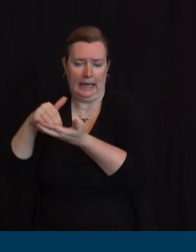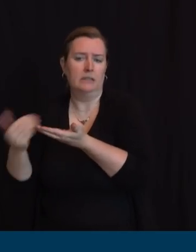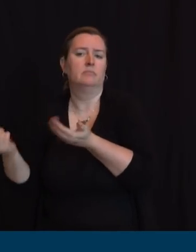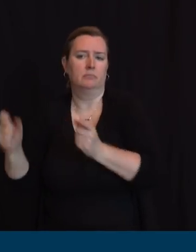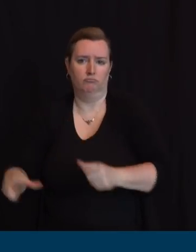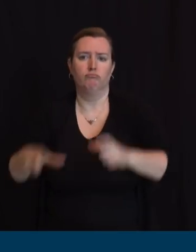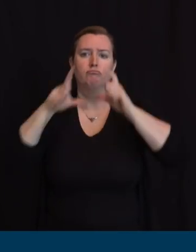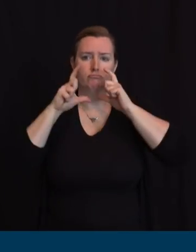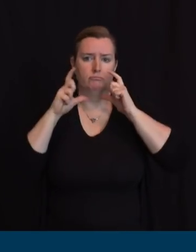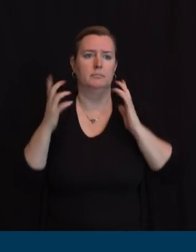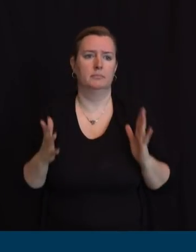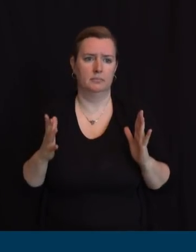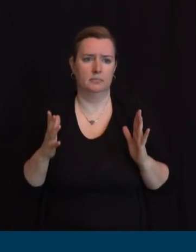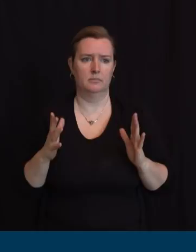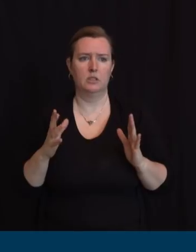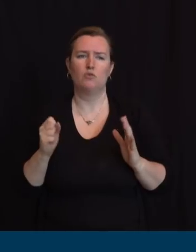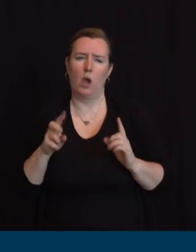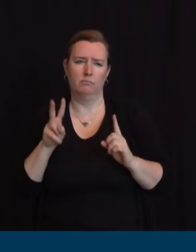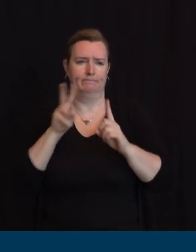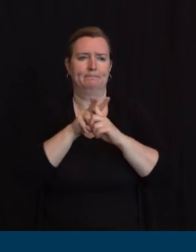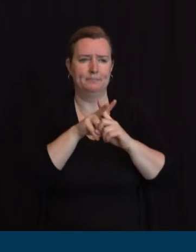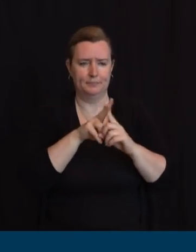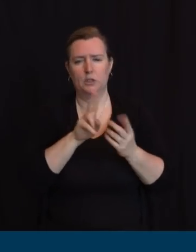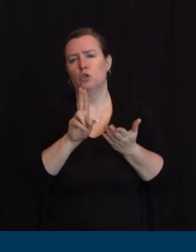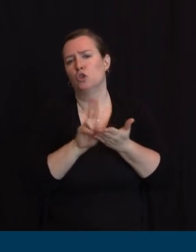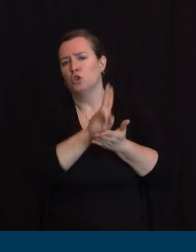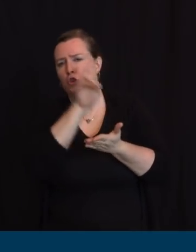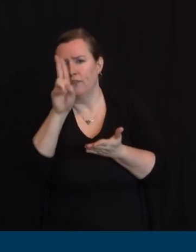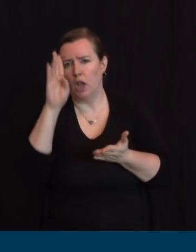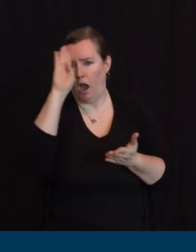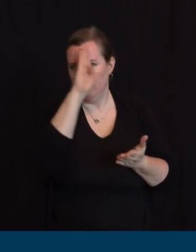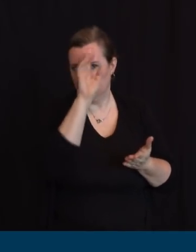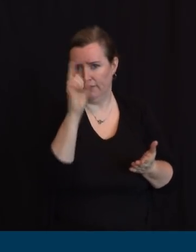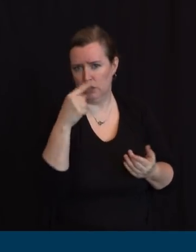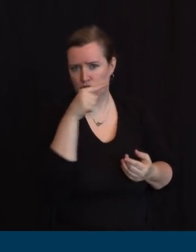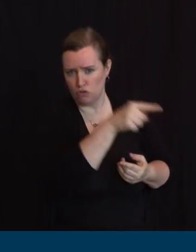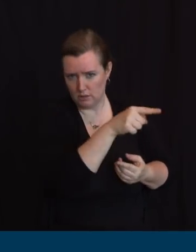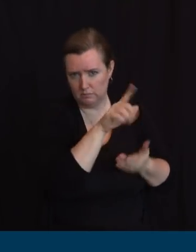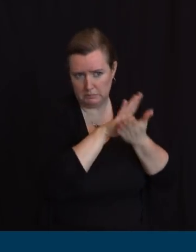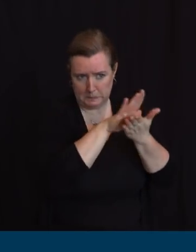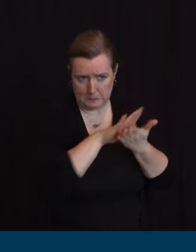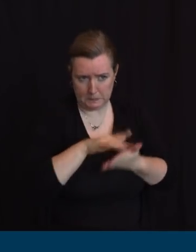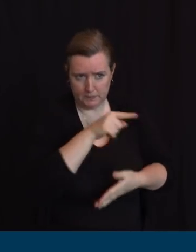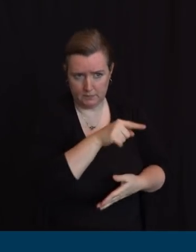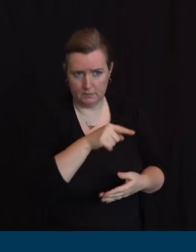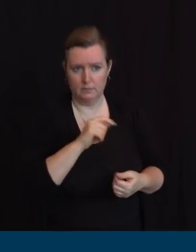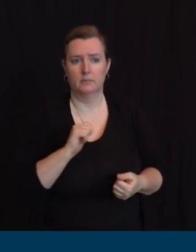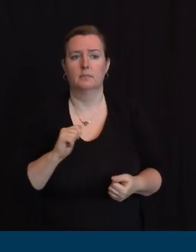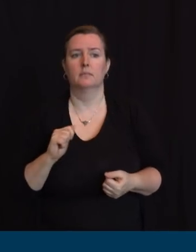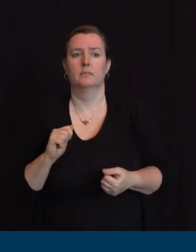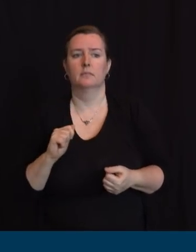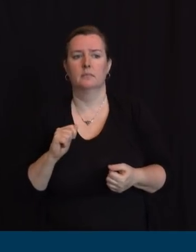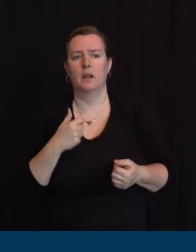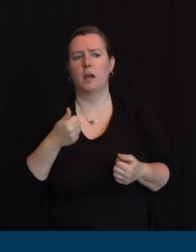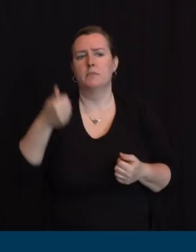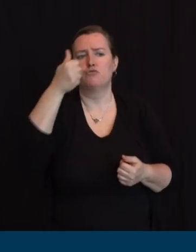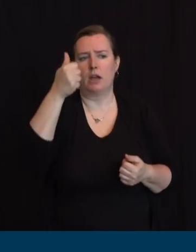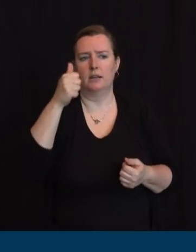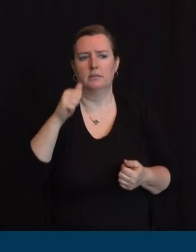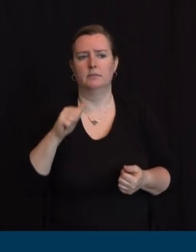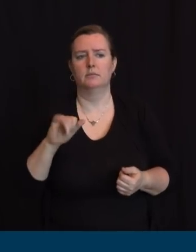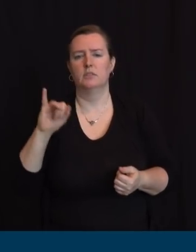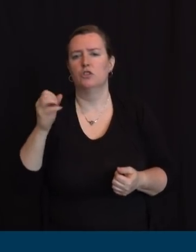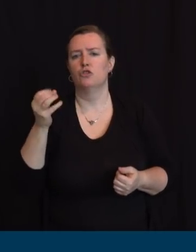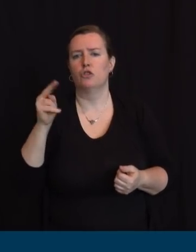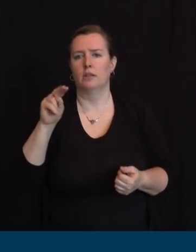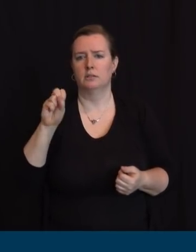Johnson from Human Services last night and we're really going to try and assist her department as well because her burn rate for all of